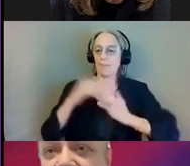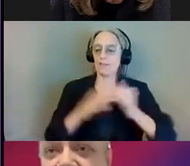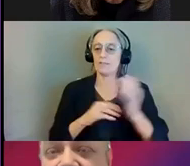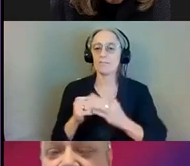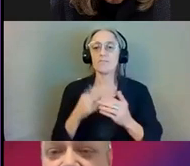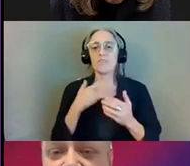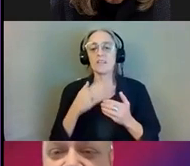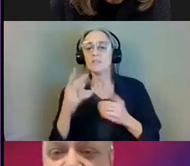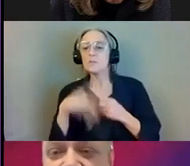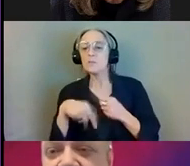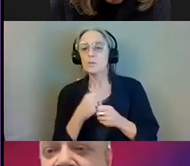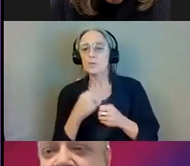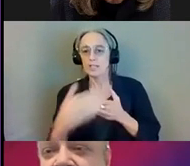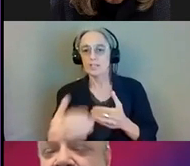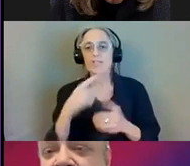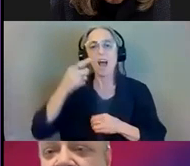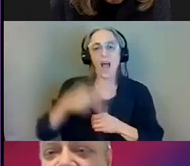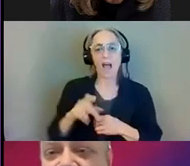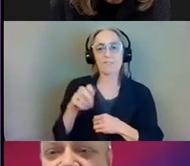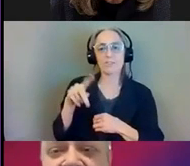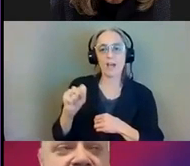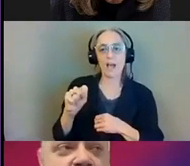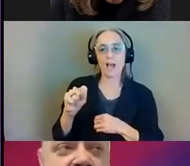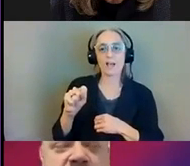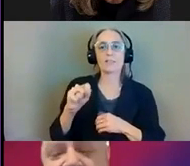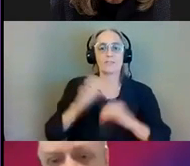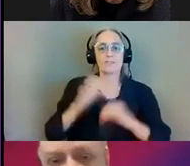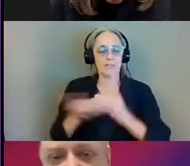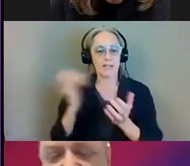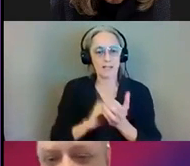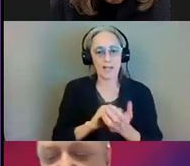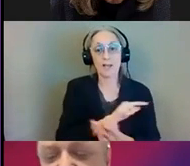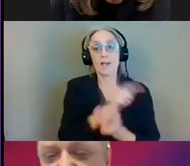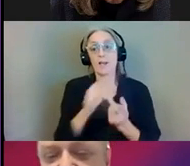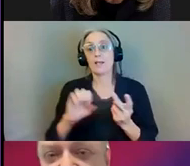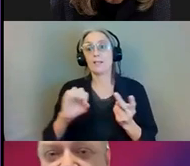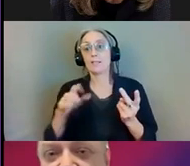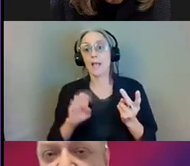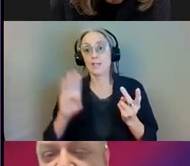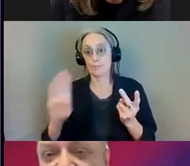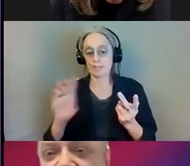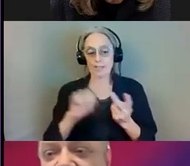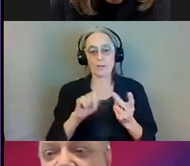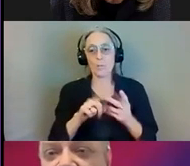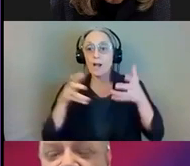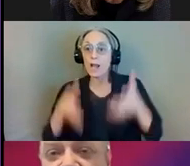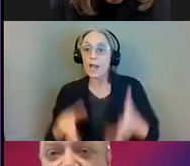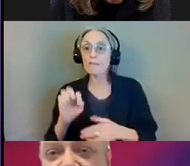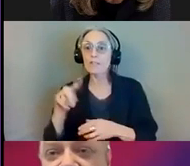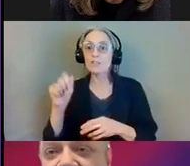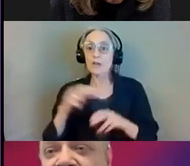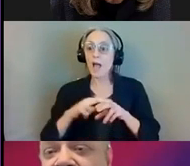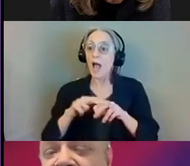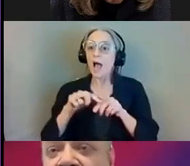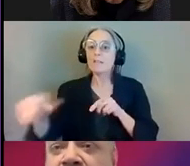reconstruct half of the tracks. And then we'll switch to stage B, which can which constructs the remaining tracks, plus the